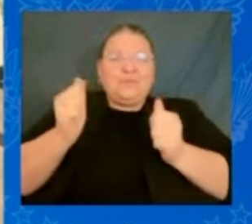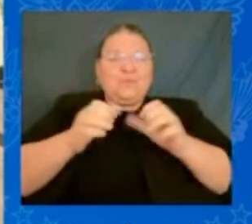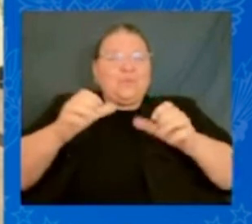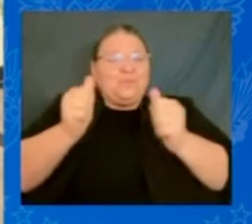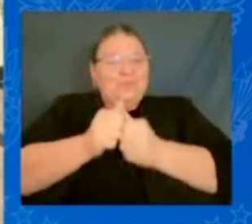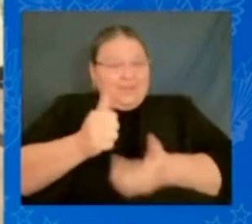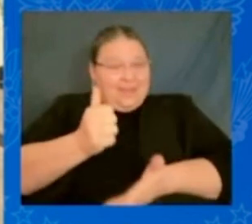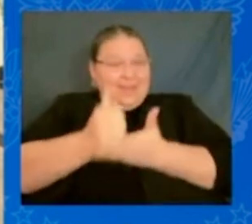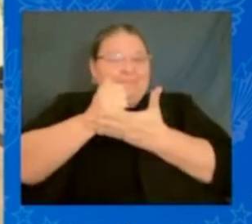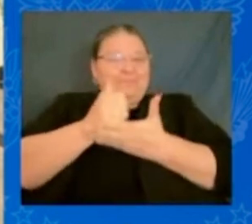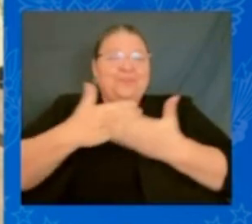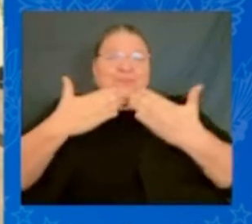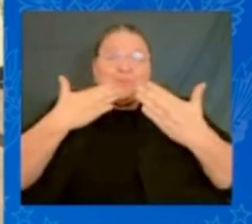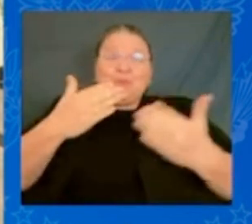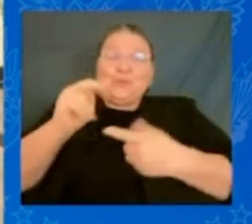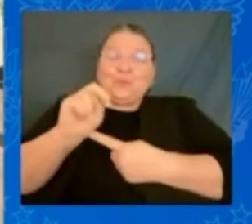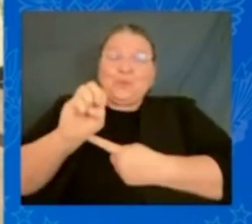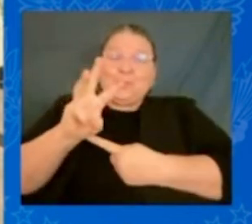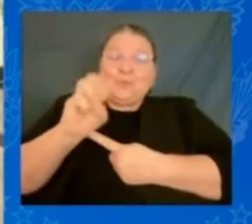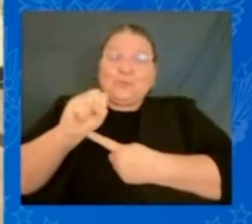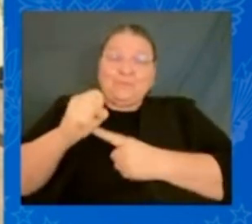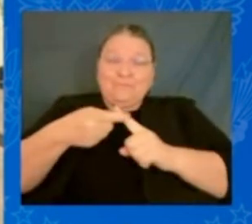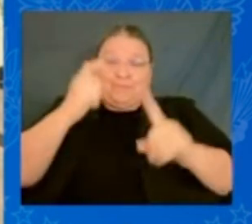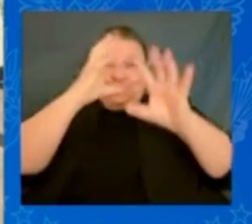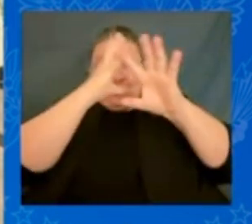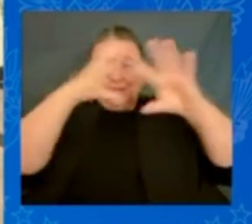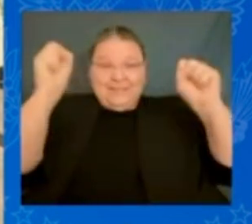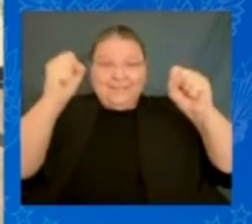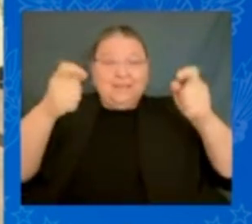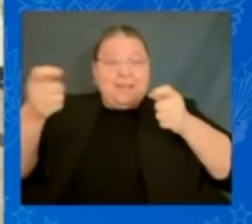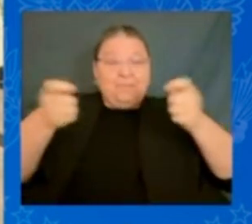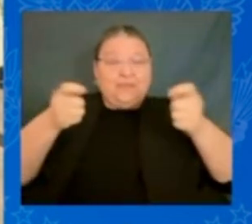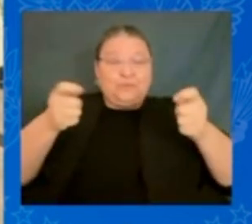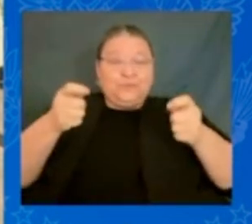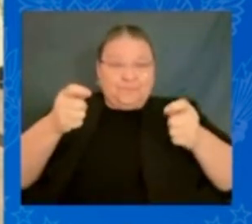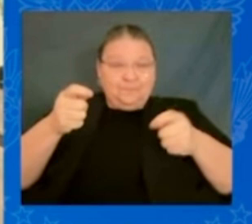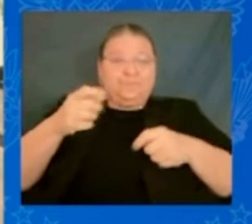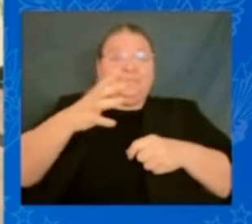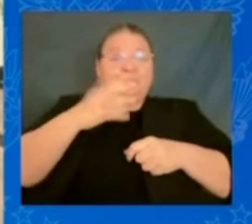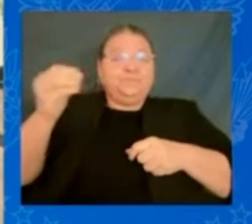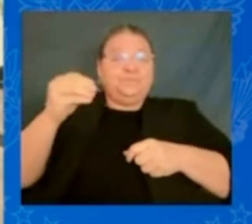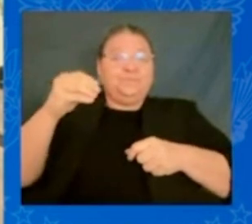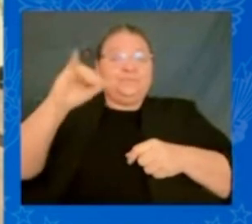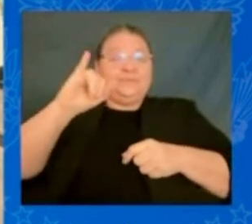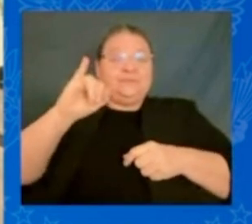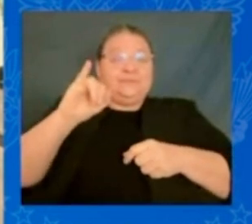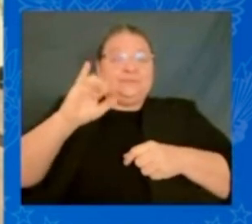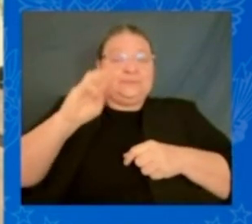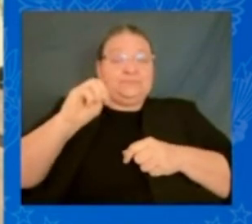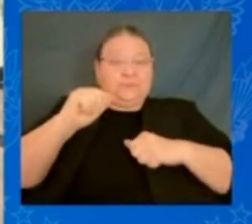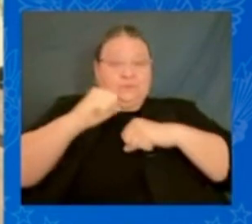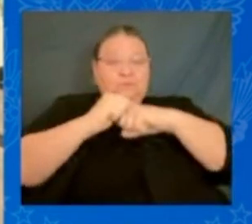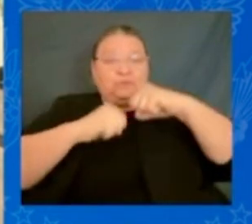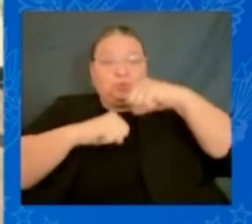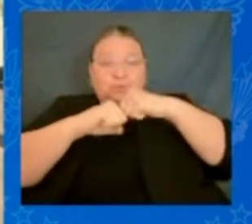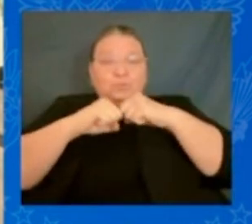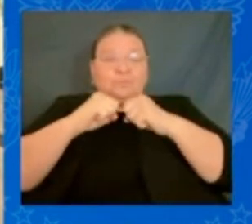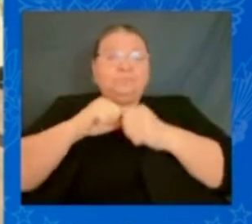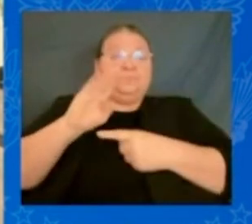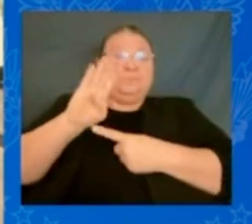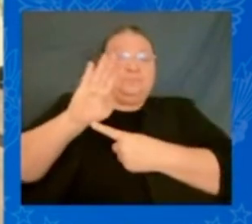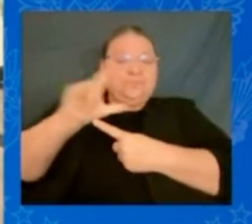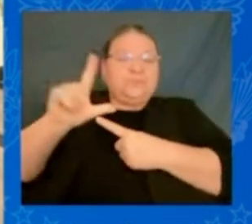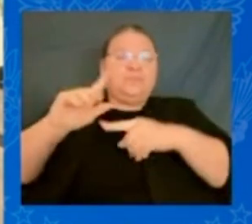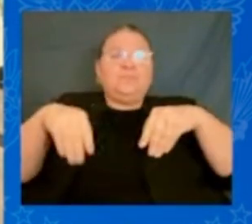administration through the bipartisan infrastructure bill is providing us with help the good news is that through the inflation